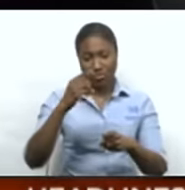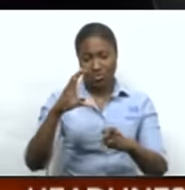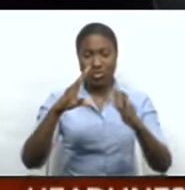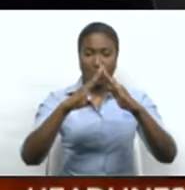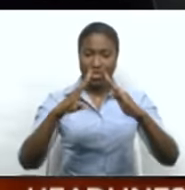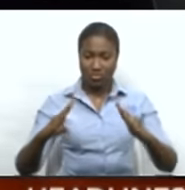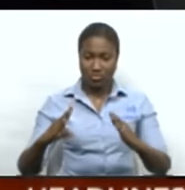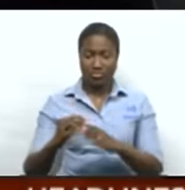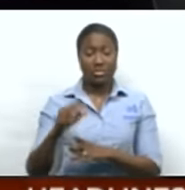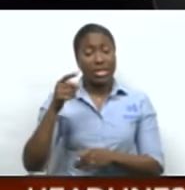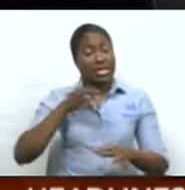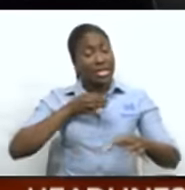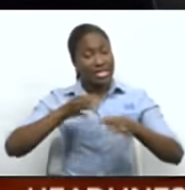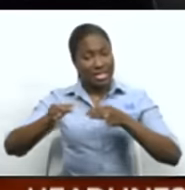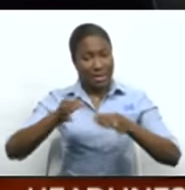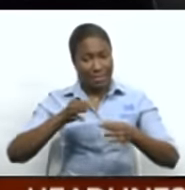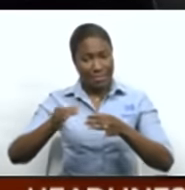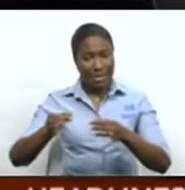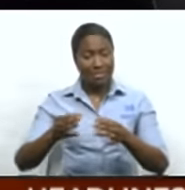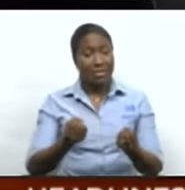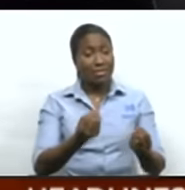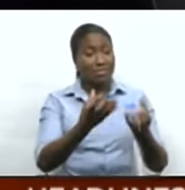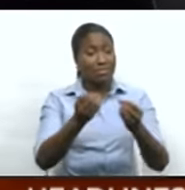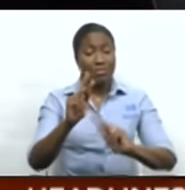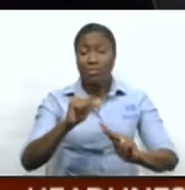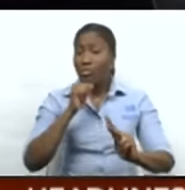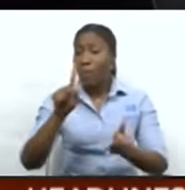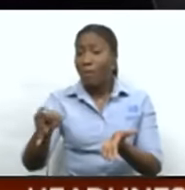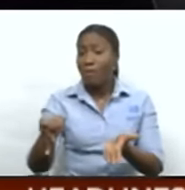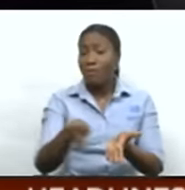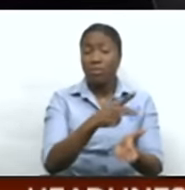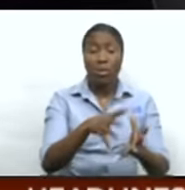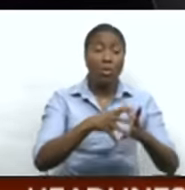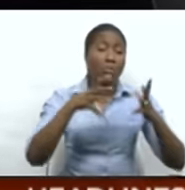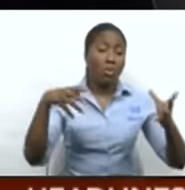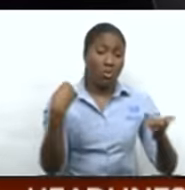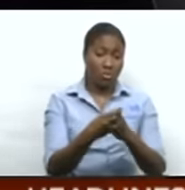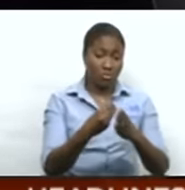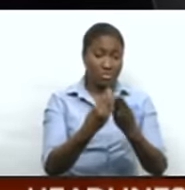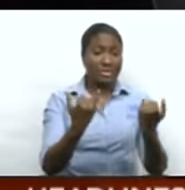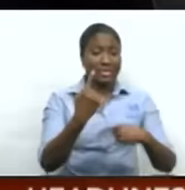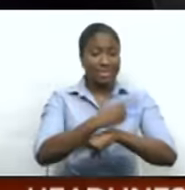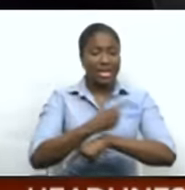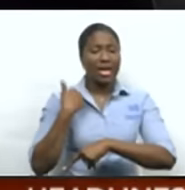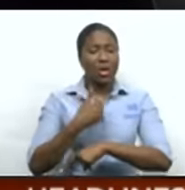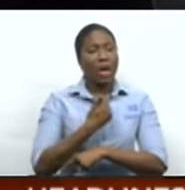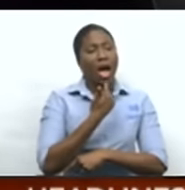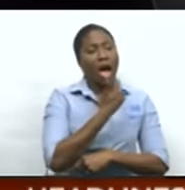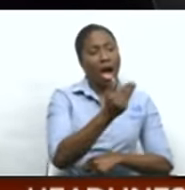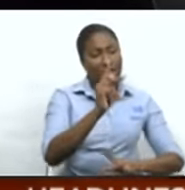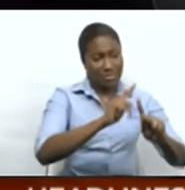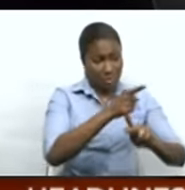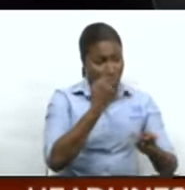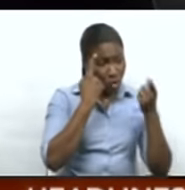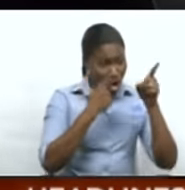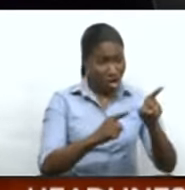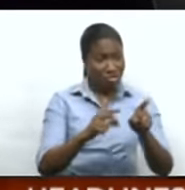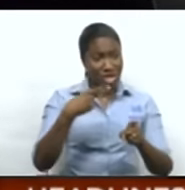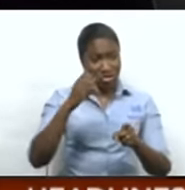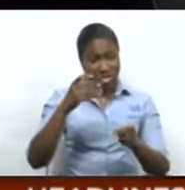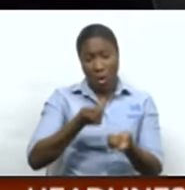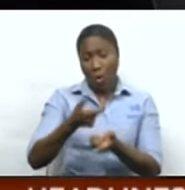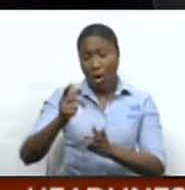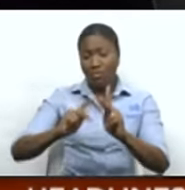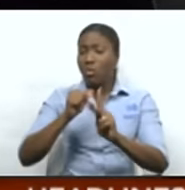The corporation explained that it's owed hundreds of thousands of dollars. Today, we asked people whether they agree with the eviction of